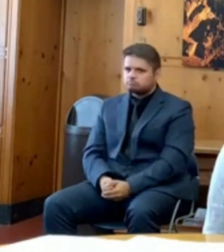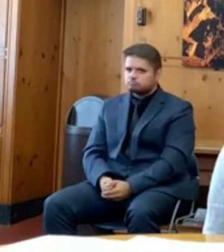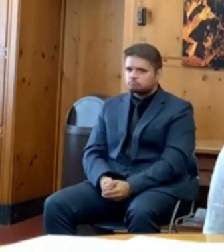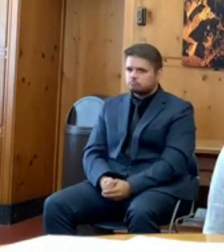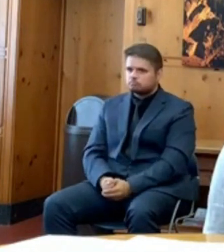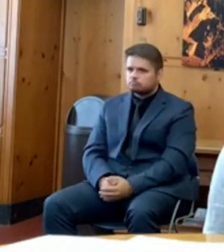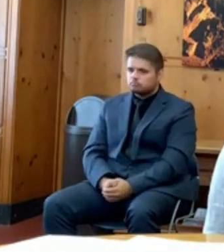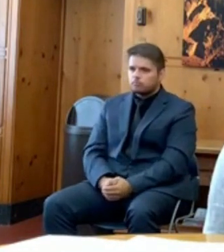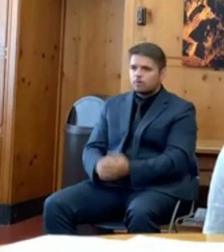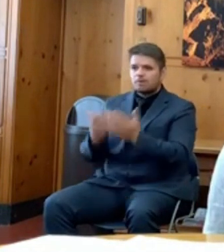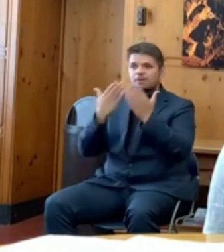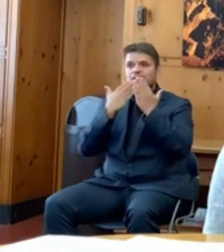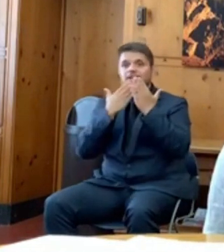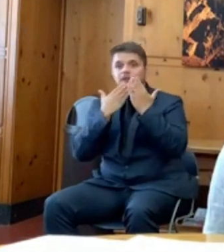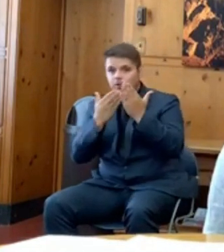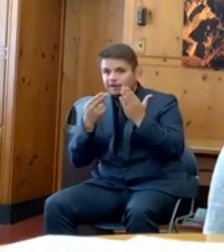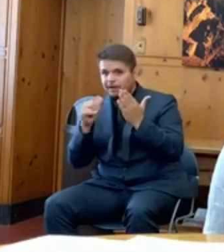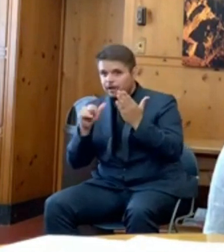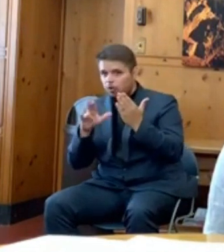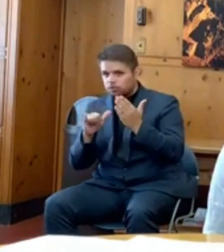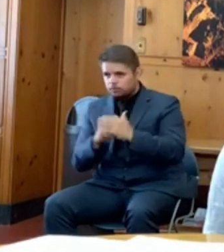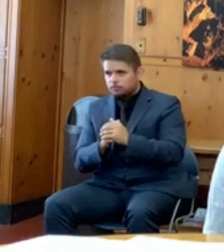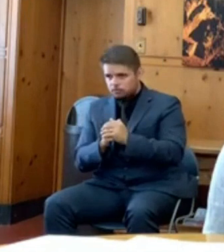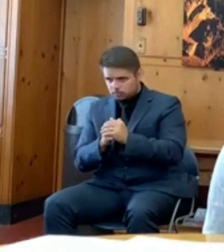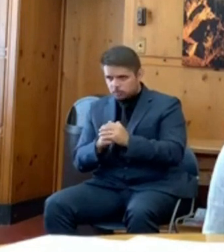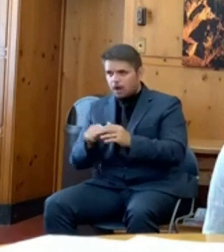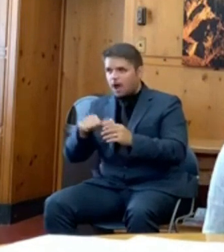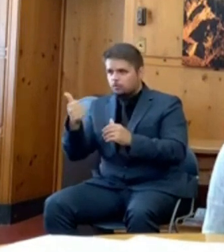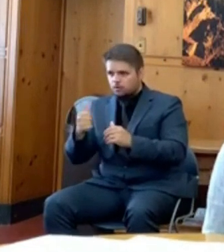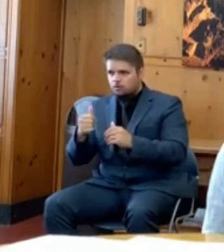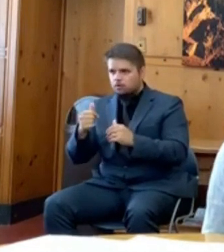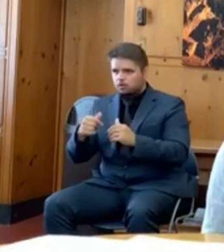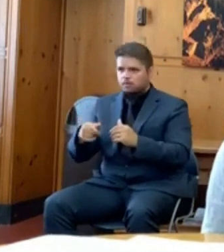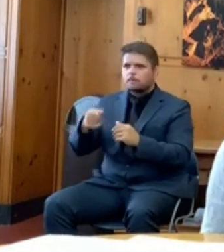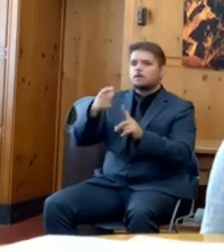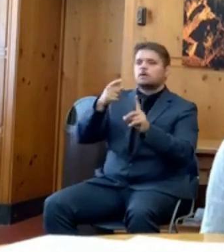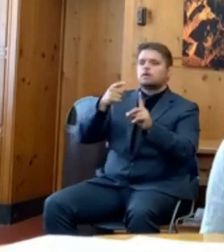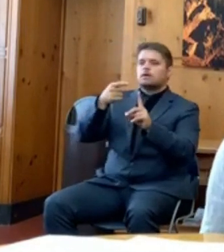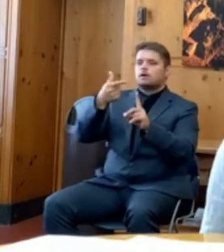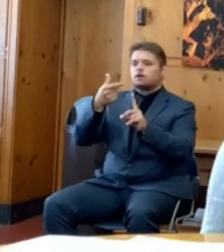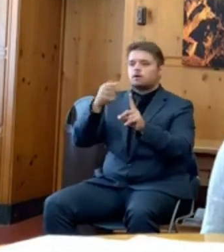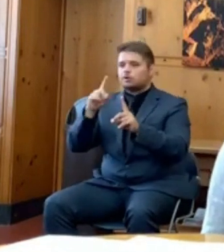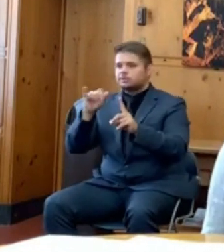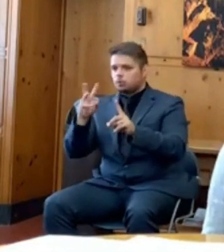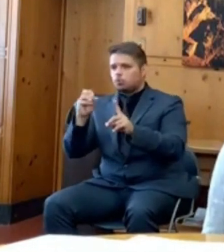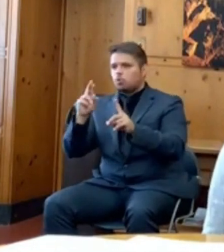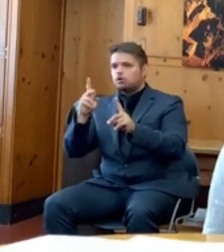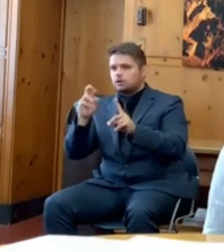Thanks. Next up, we've got Gary Warner from EO Media. Go ahead, Gary.